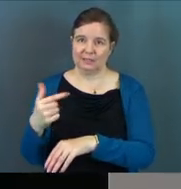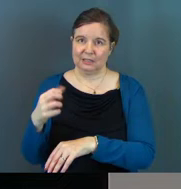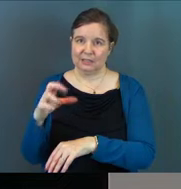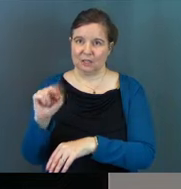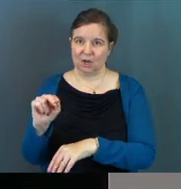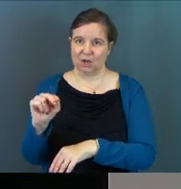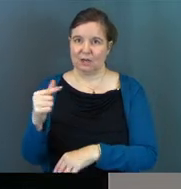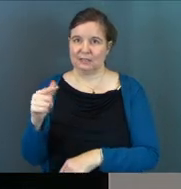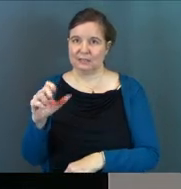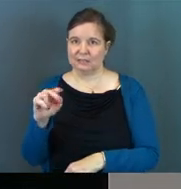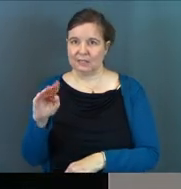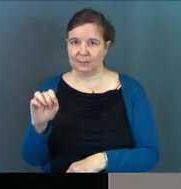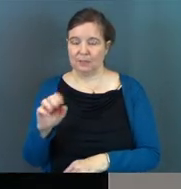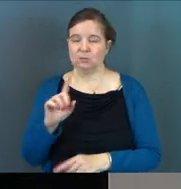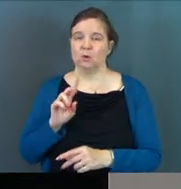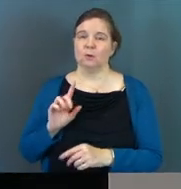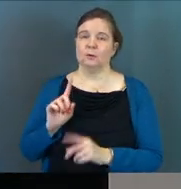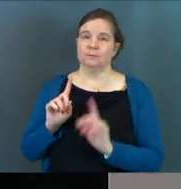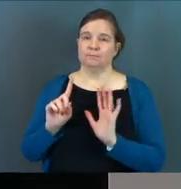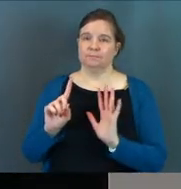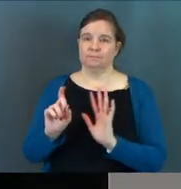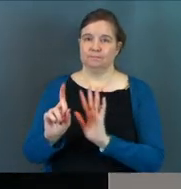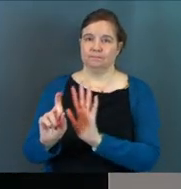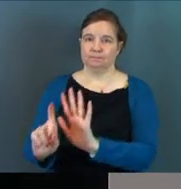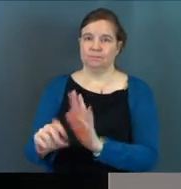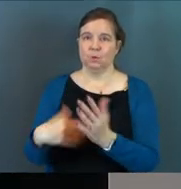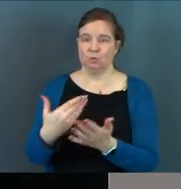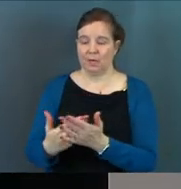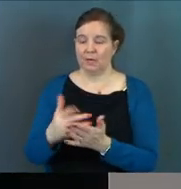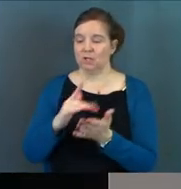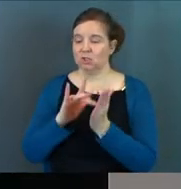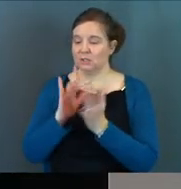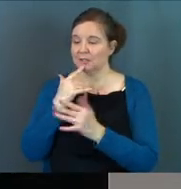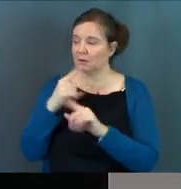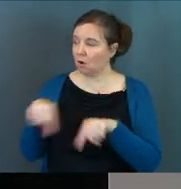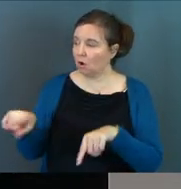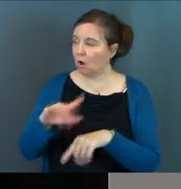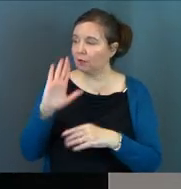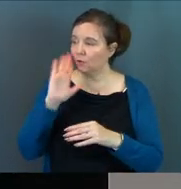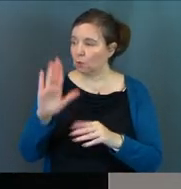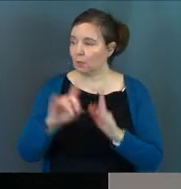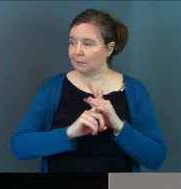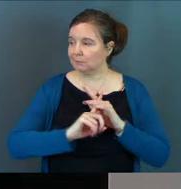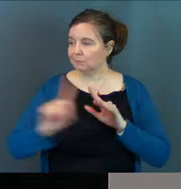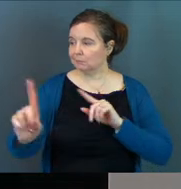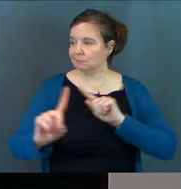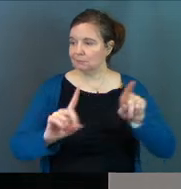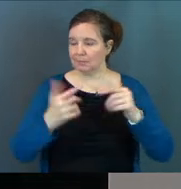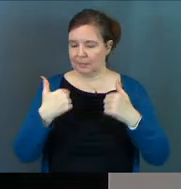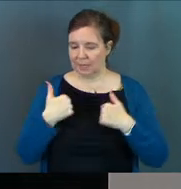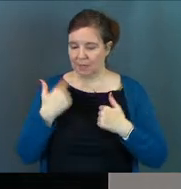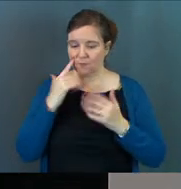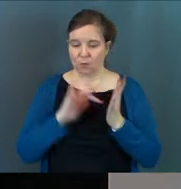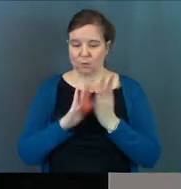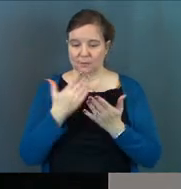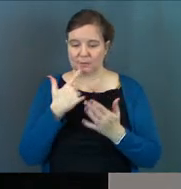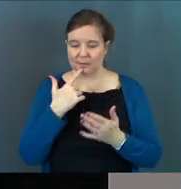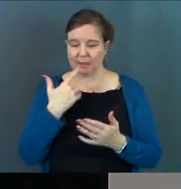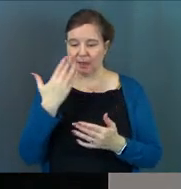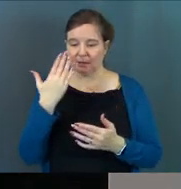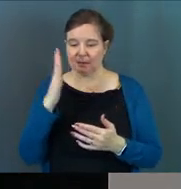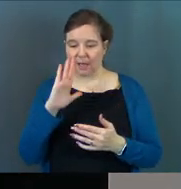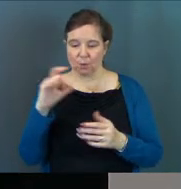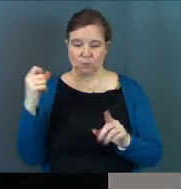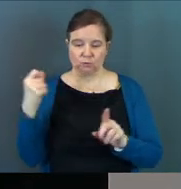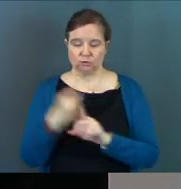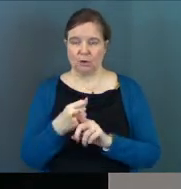On his way to get arrested. And he says this to the disciples on the way Jesus told them, all of you will desert me. For the scriptures say, God will strike